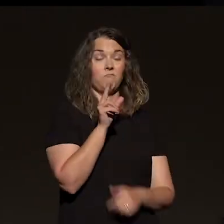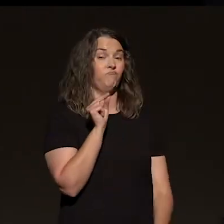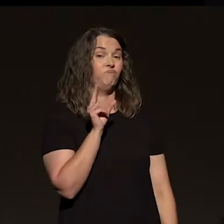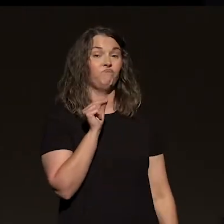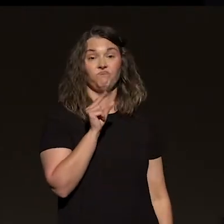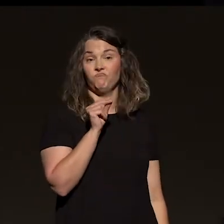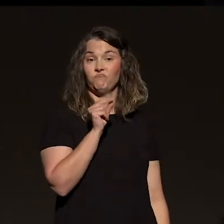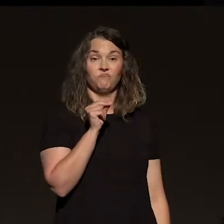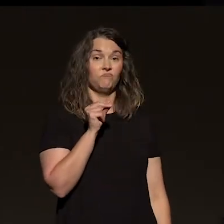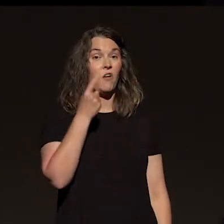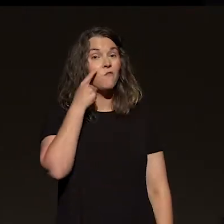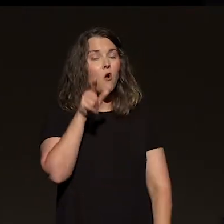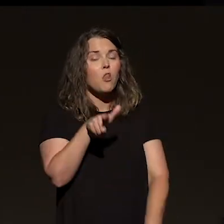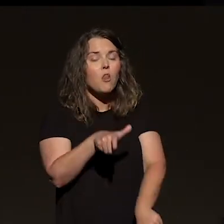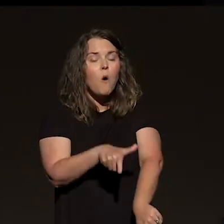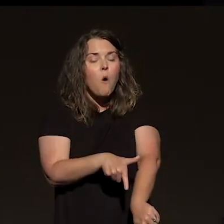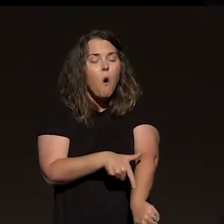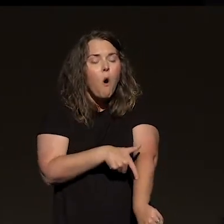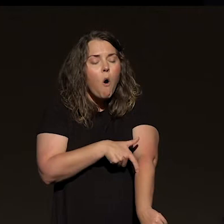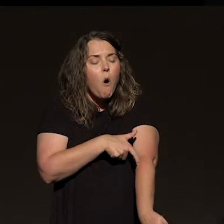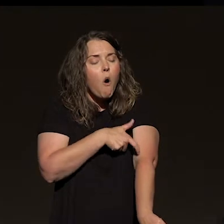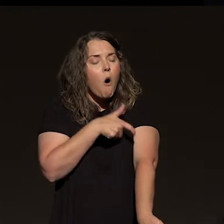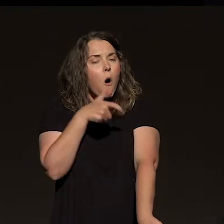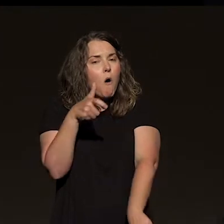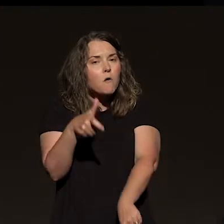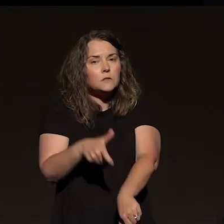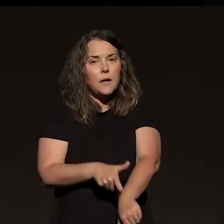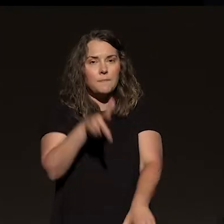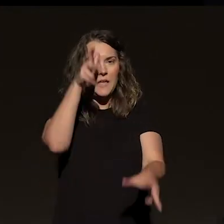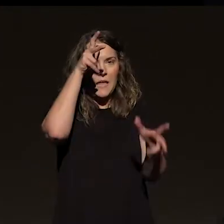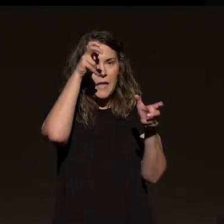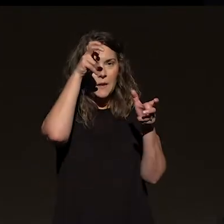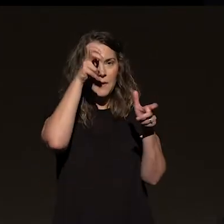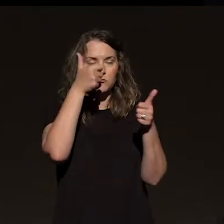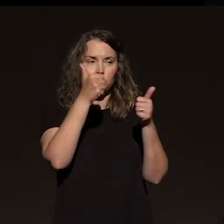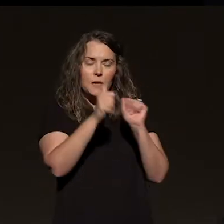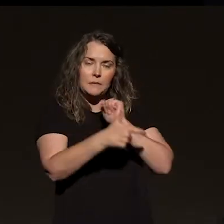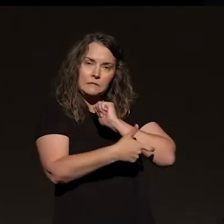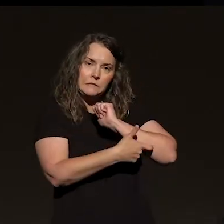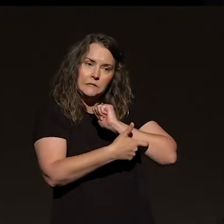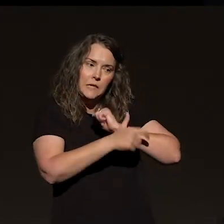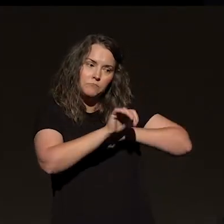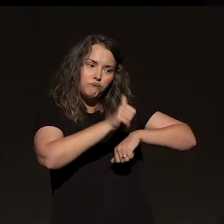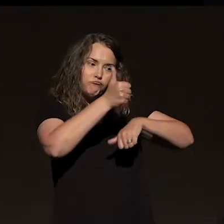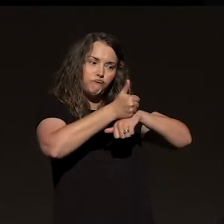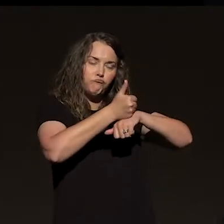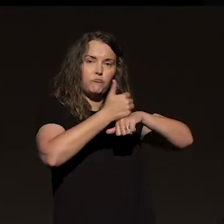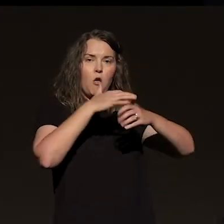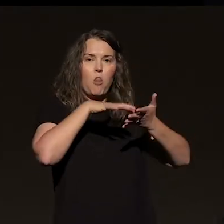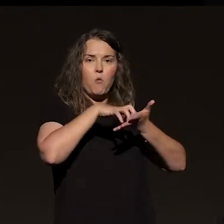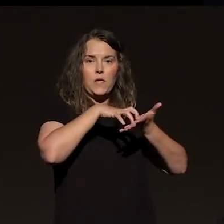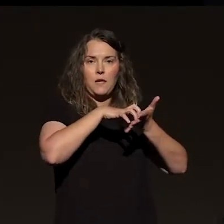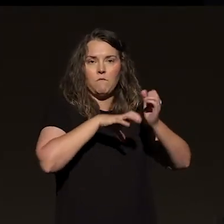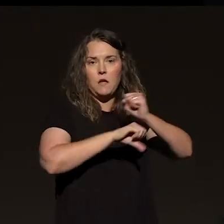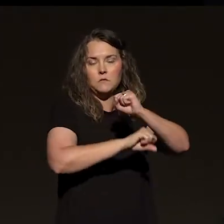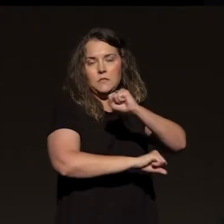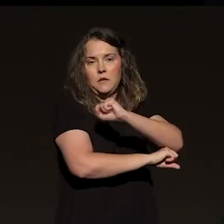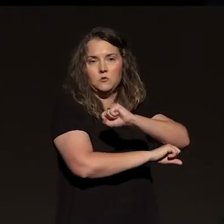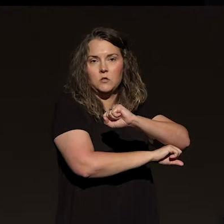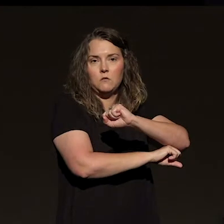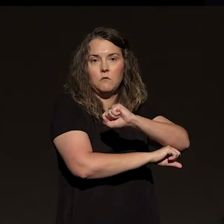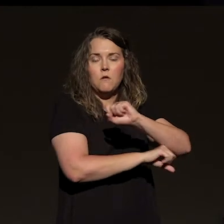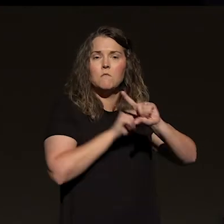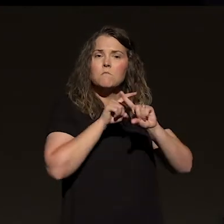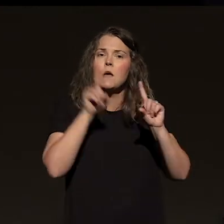time, the enemy's been trying to get you to build on a shaky foundation of things that ultimately are not going to matter. And yet,